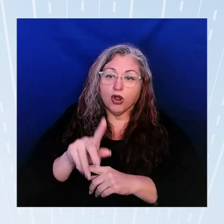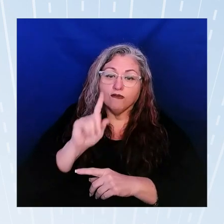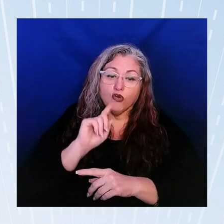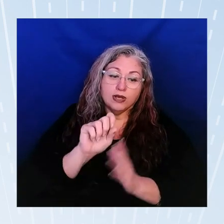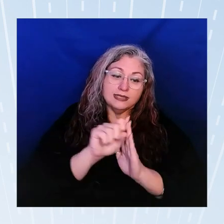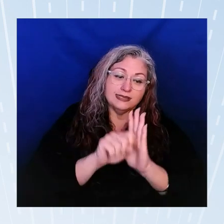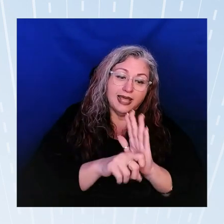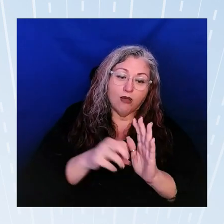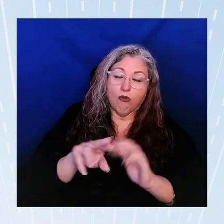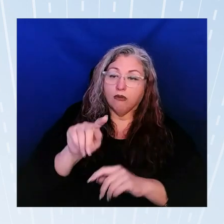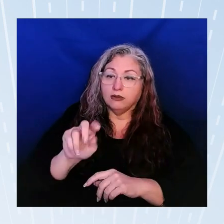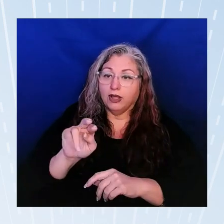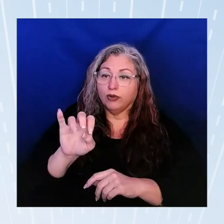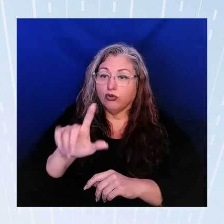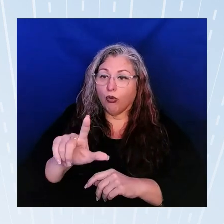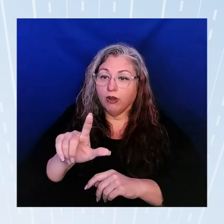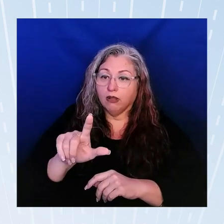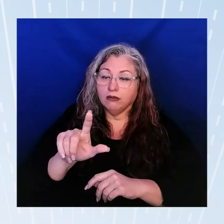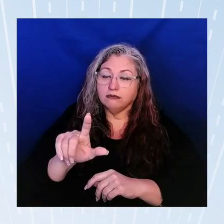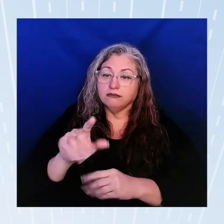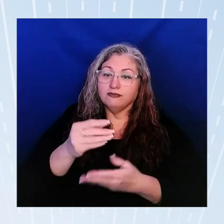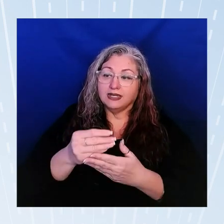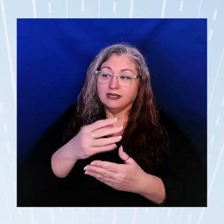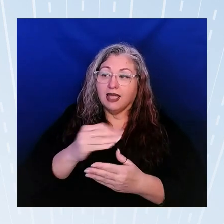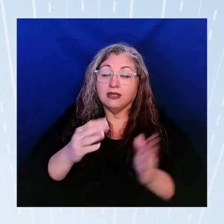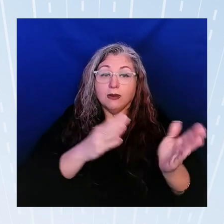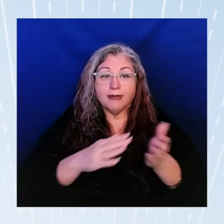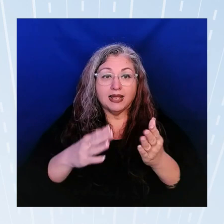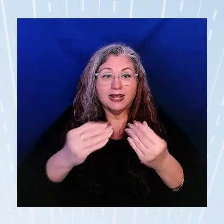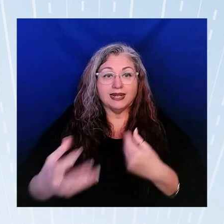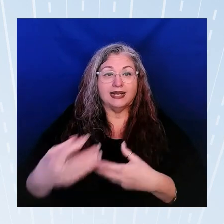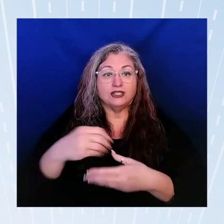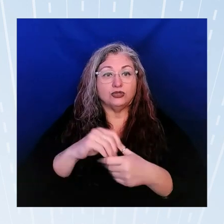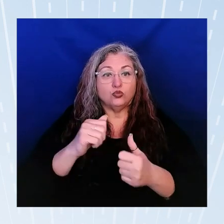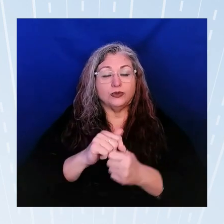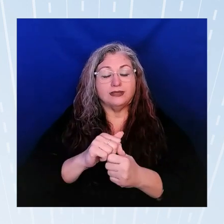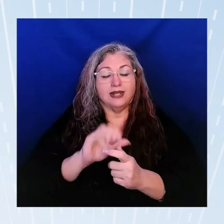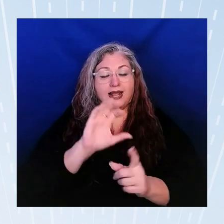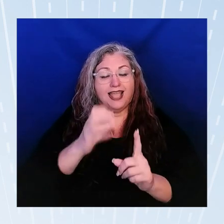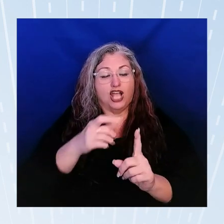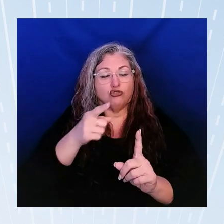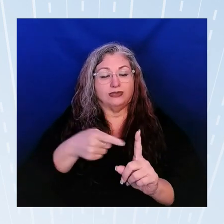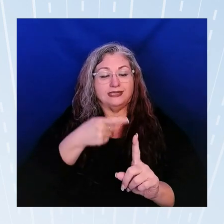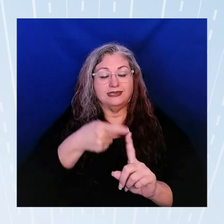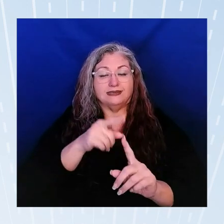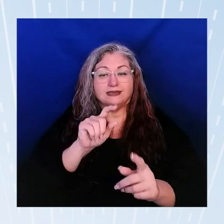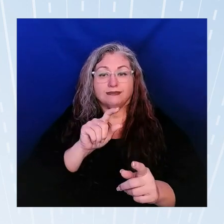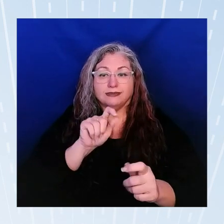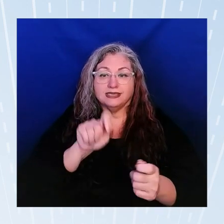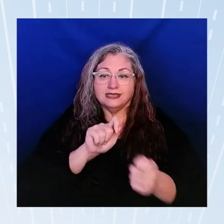and planning and engaging in culturally specific organizations as well